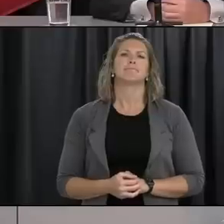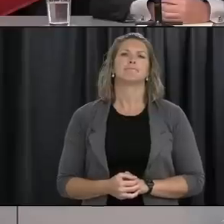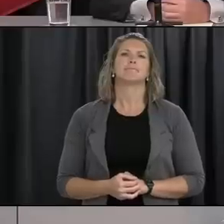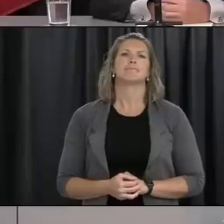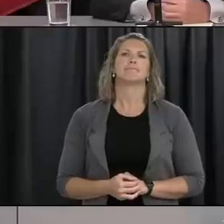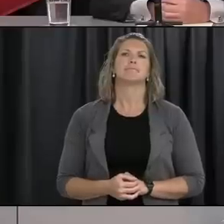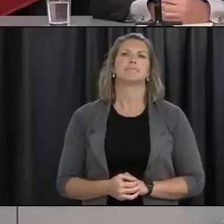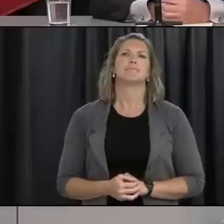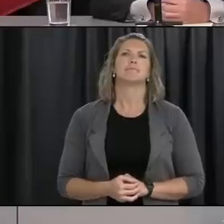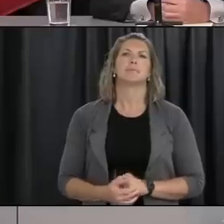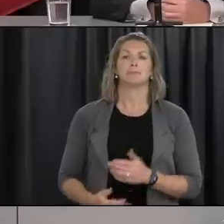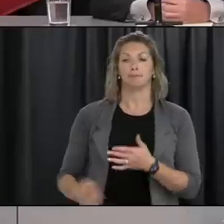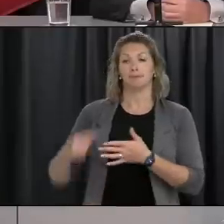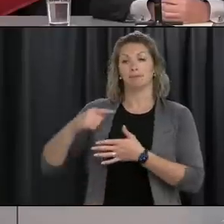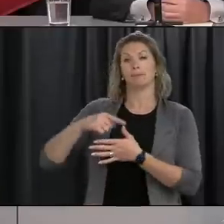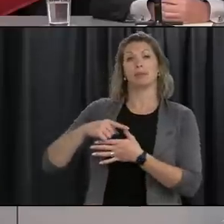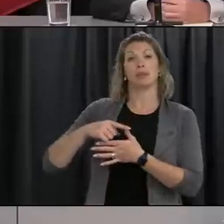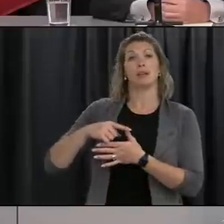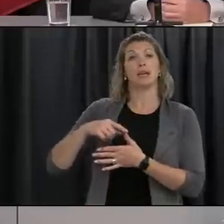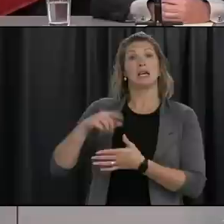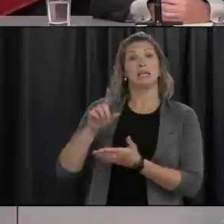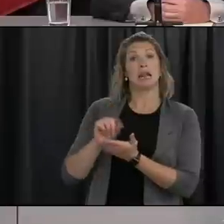peter jackson do you have any further questions